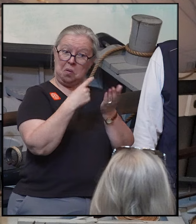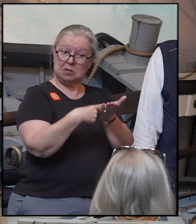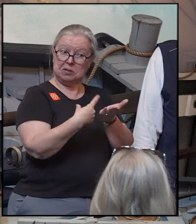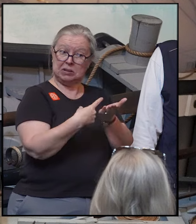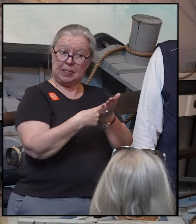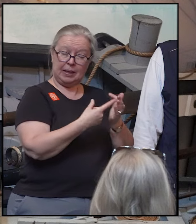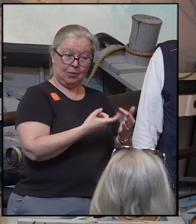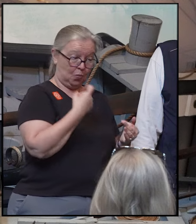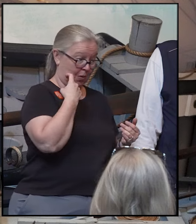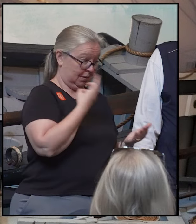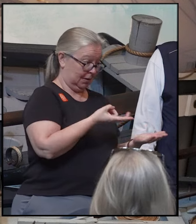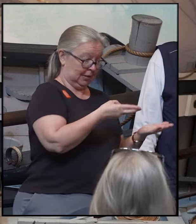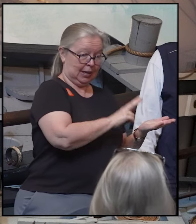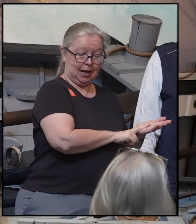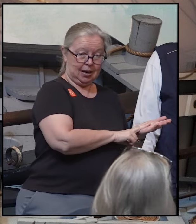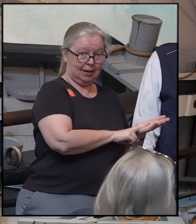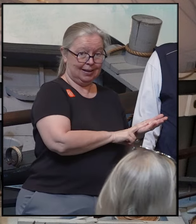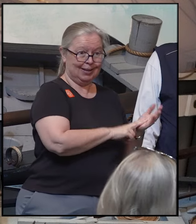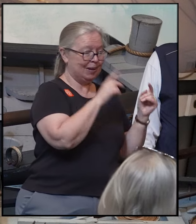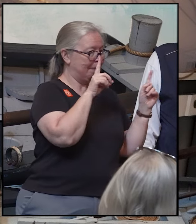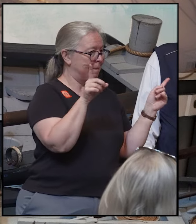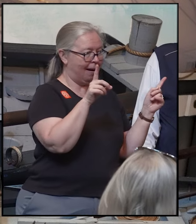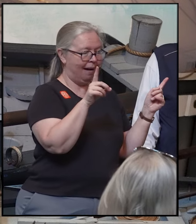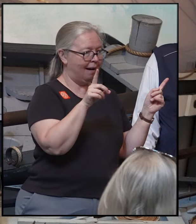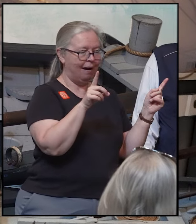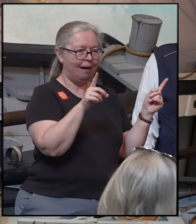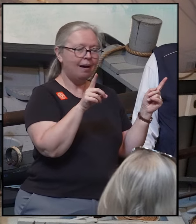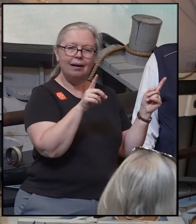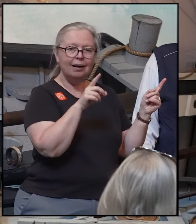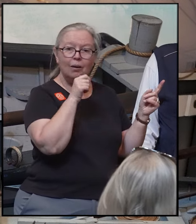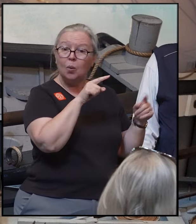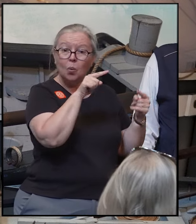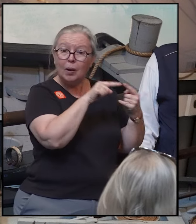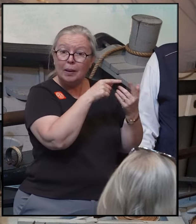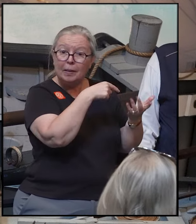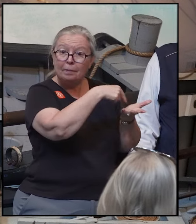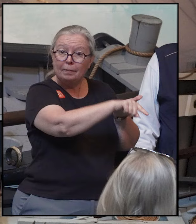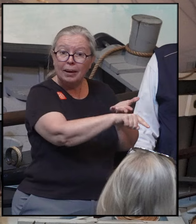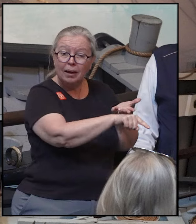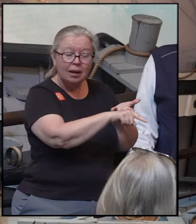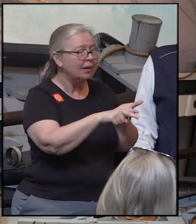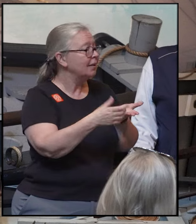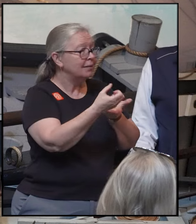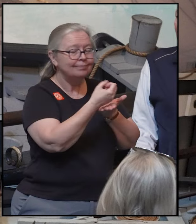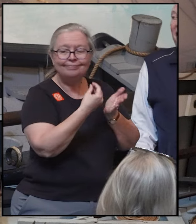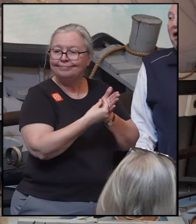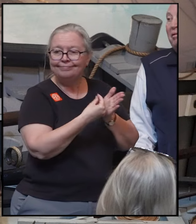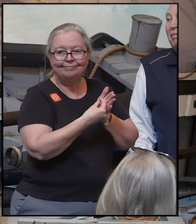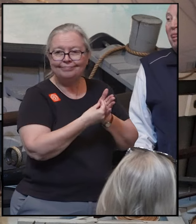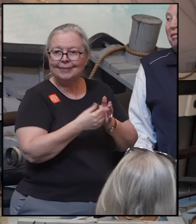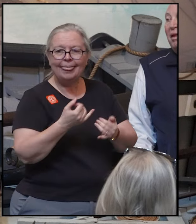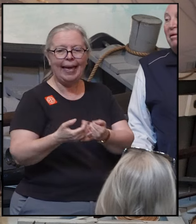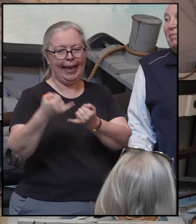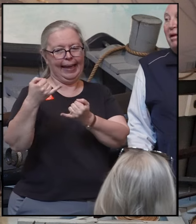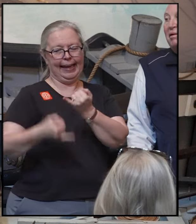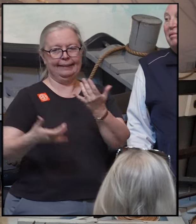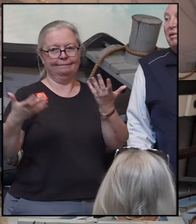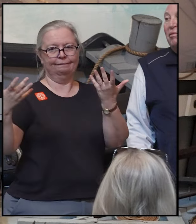for at the beginning, but you only got paid at the end of the journey. So, young man,